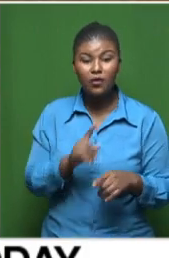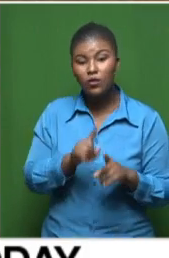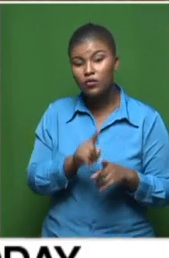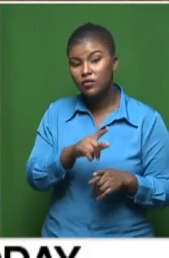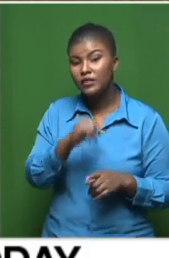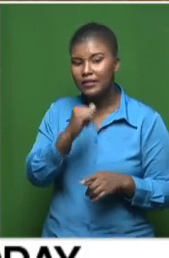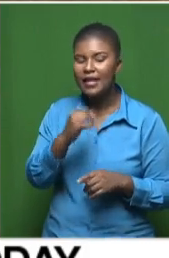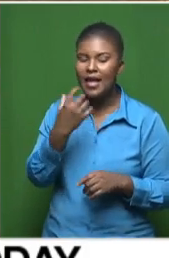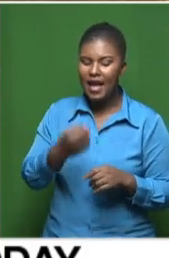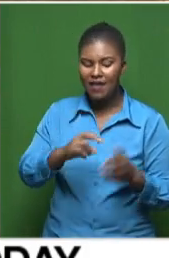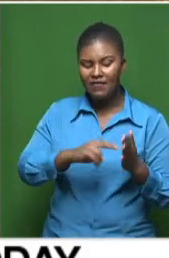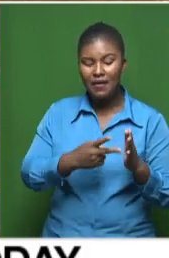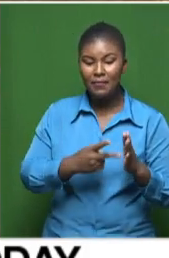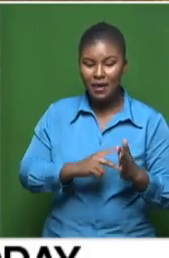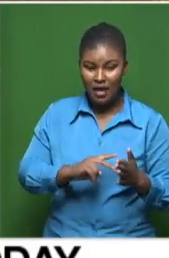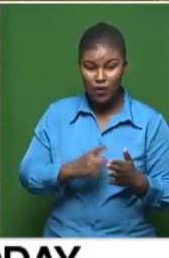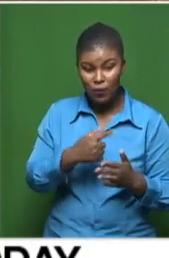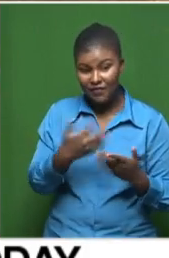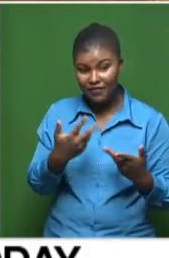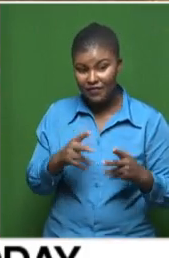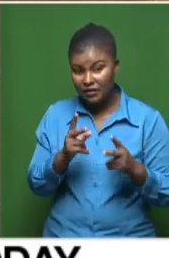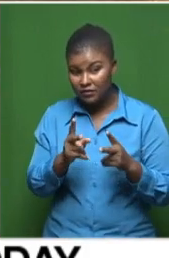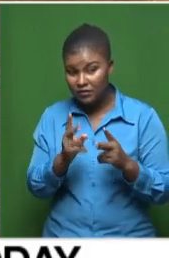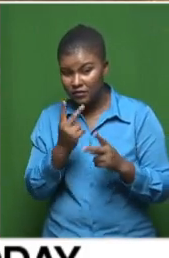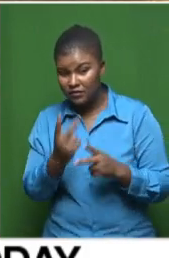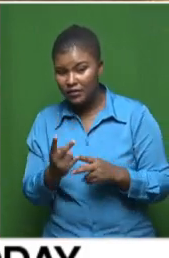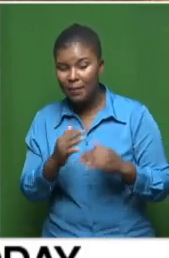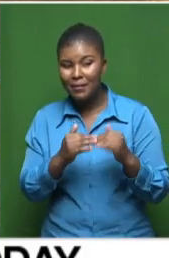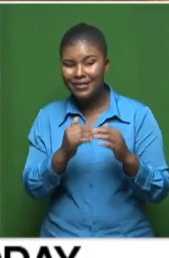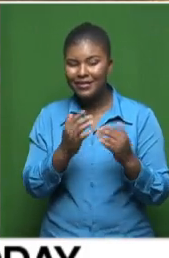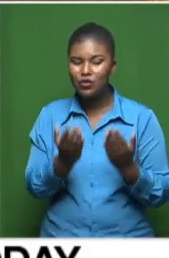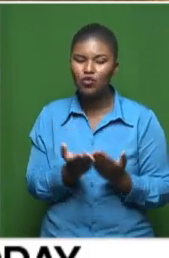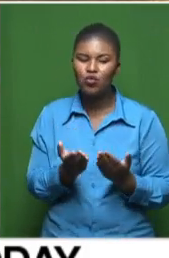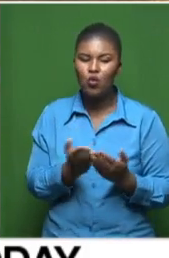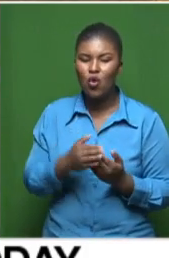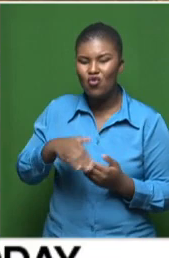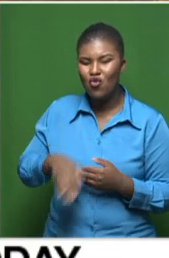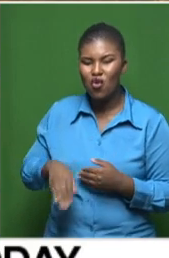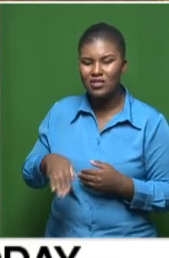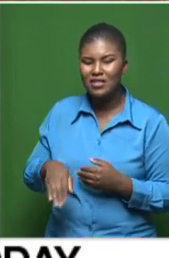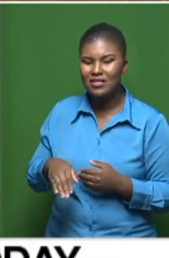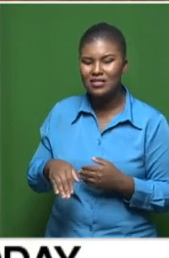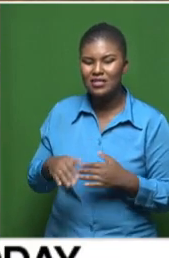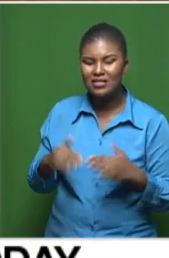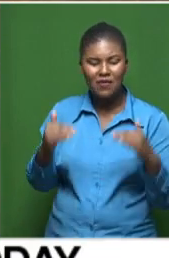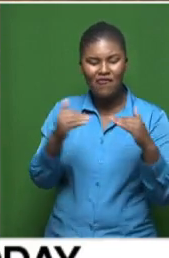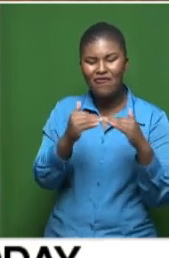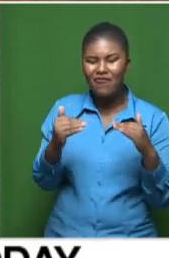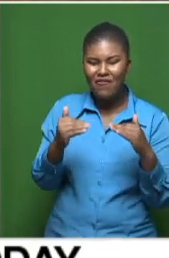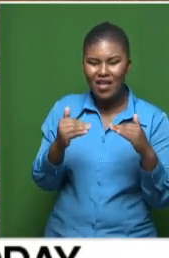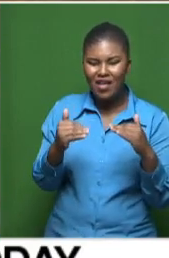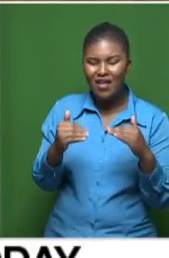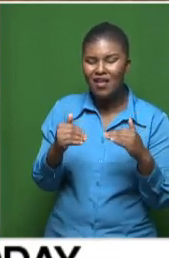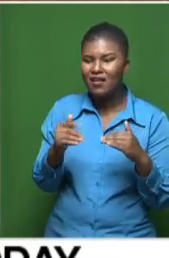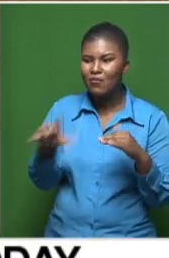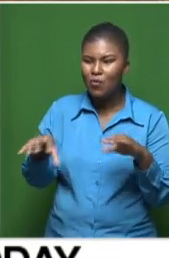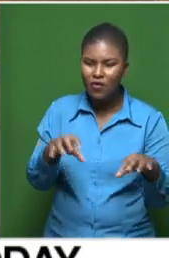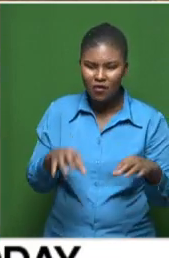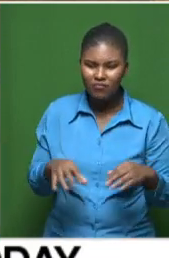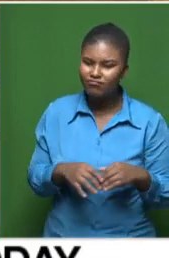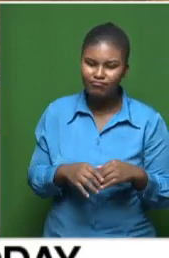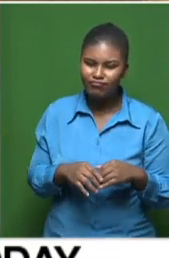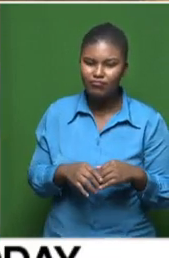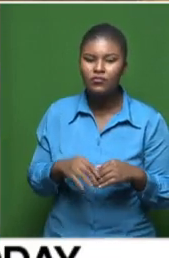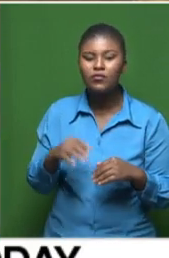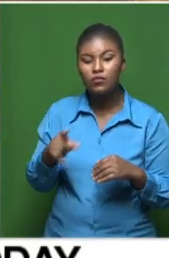is a plan, as we have seen, that the building of schools has not necessarily been equal in those particular areas, you know, mentioning that Pretoria